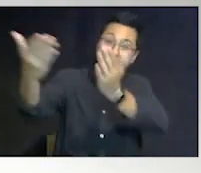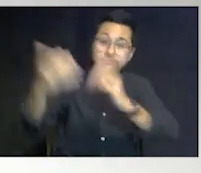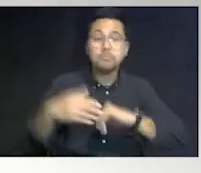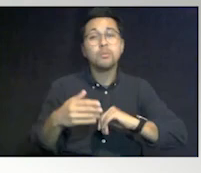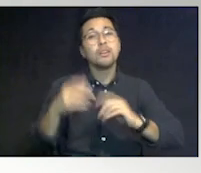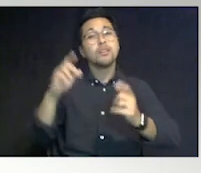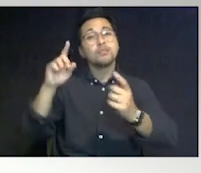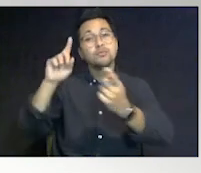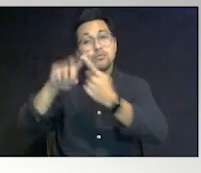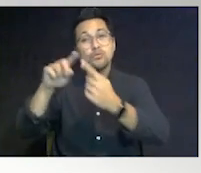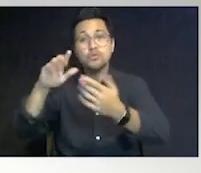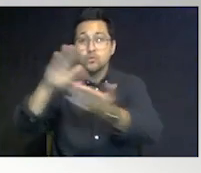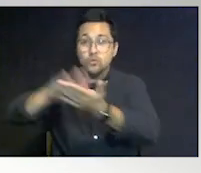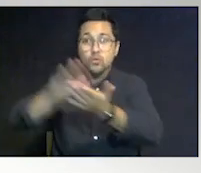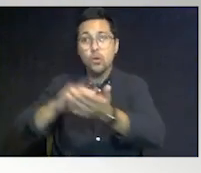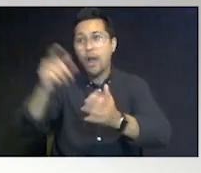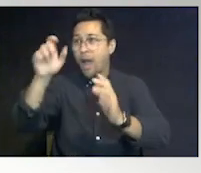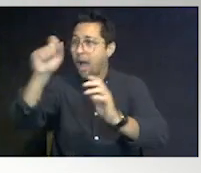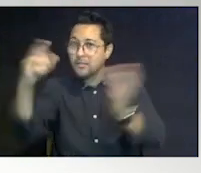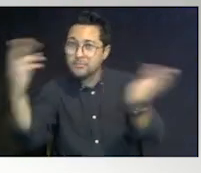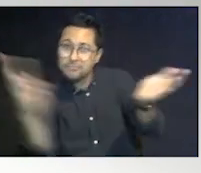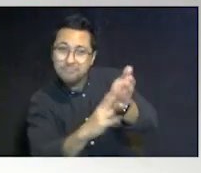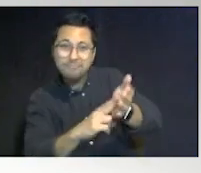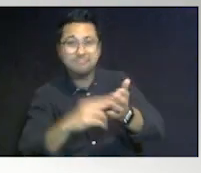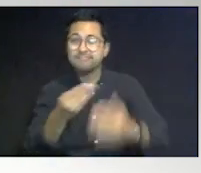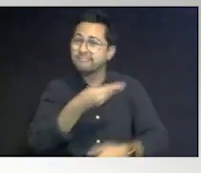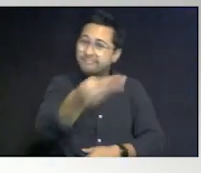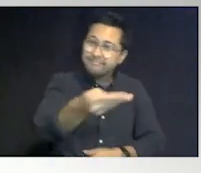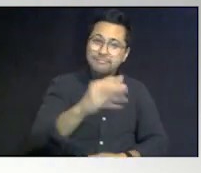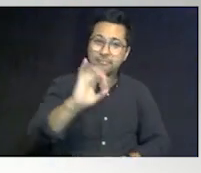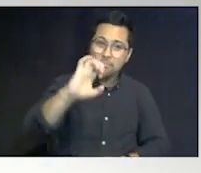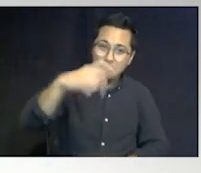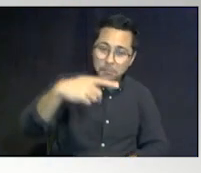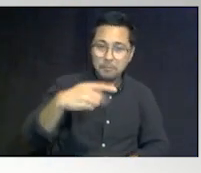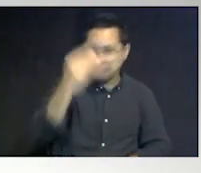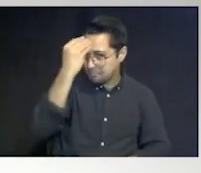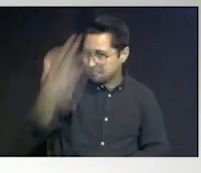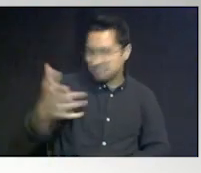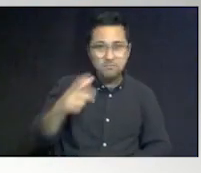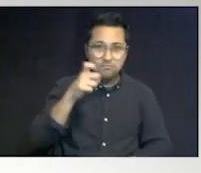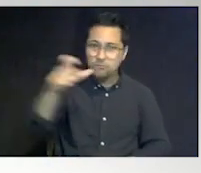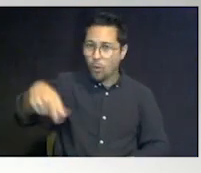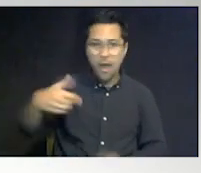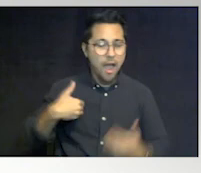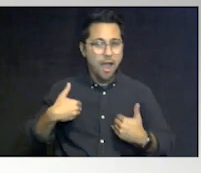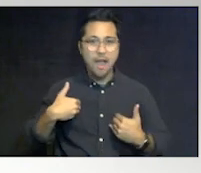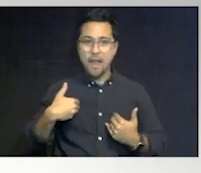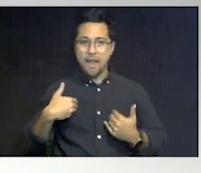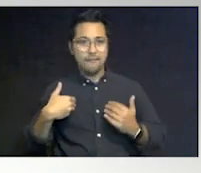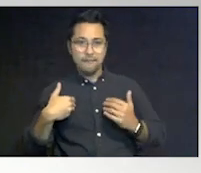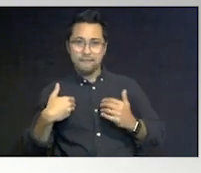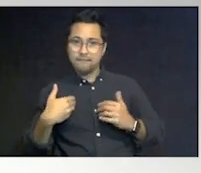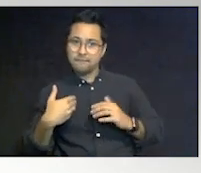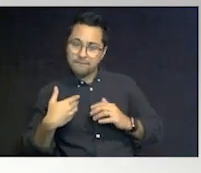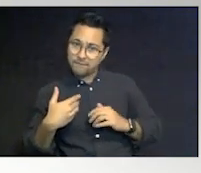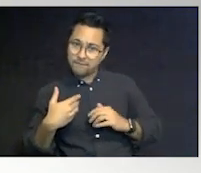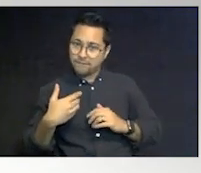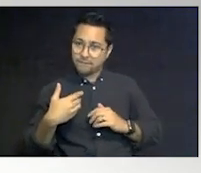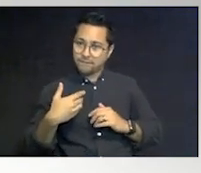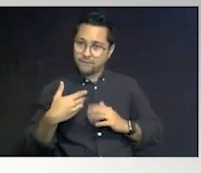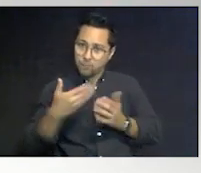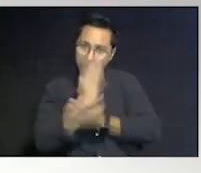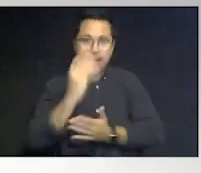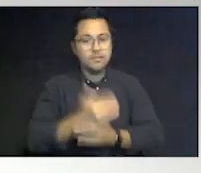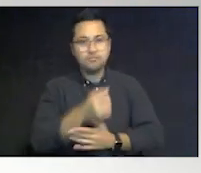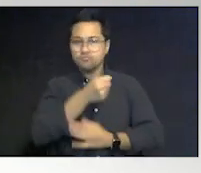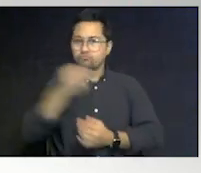on the administrator and the IT needs to let them know. They do not have to follow it but you have made your wishes known so